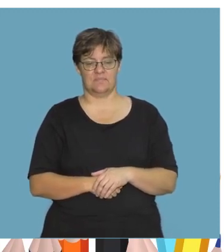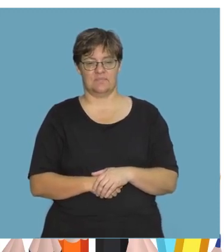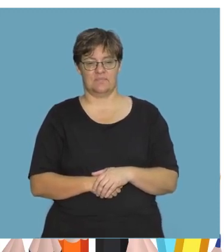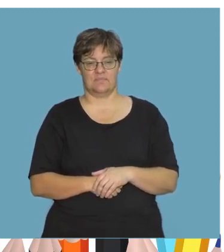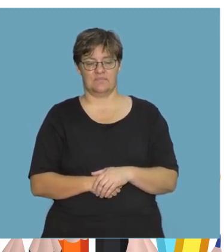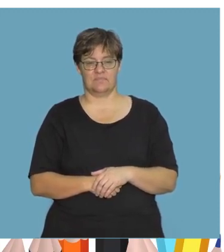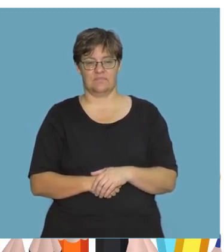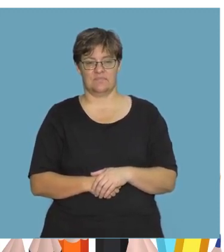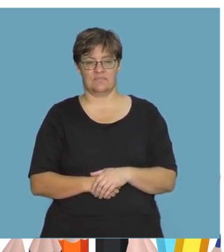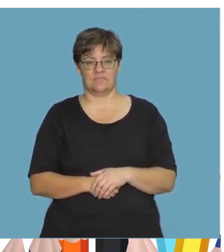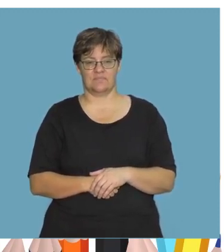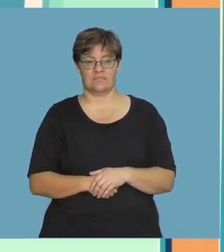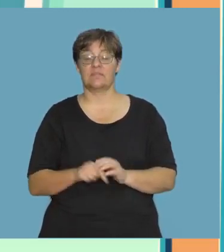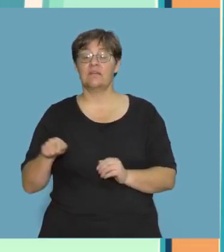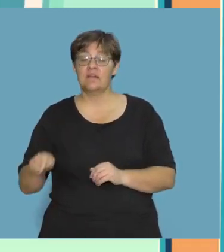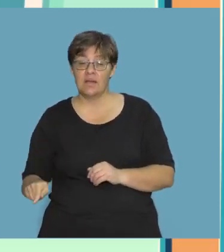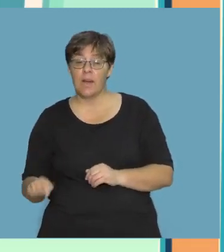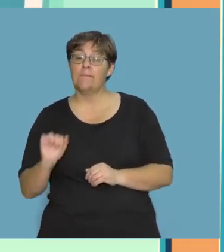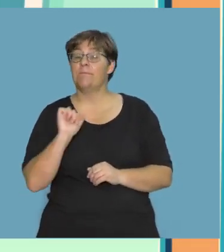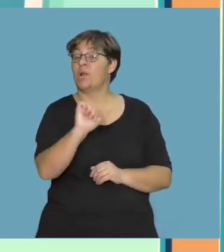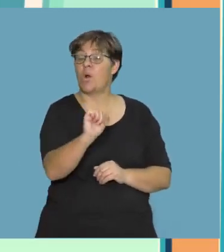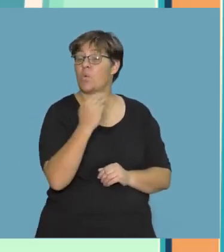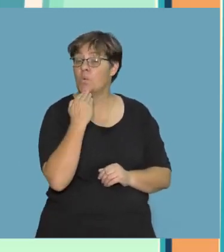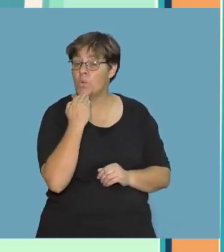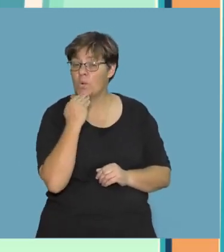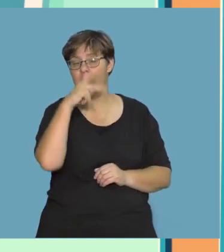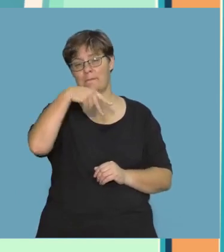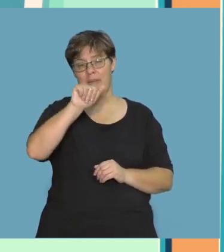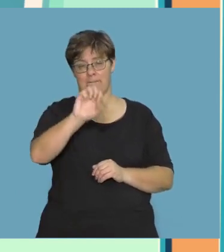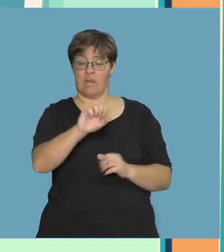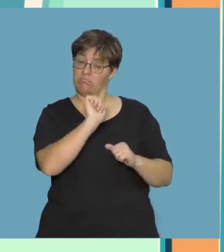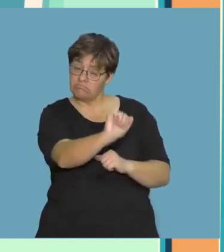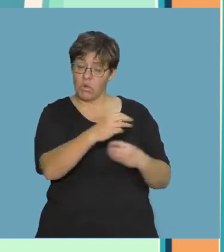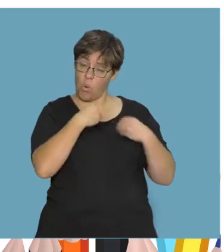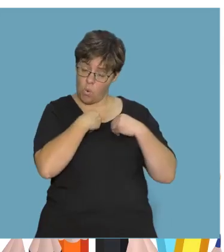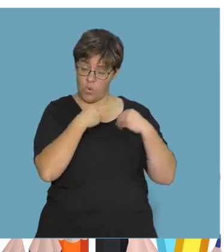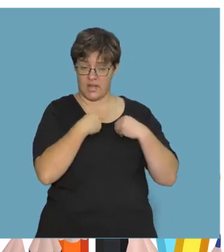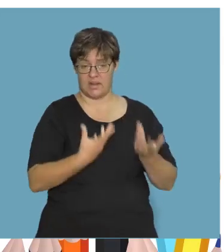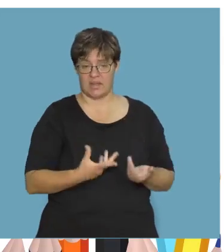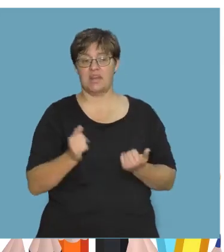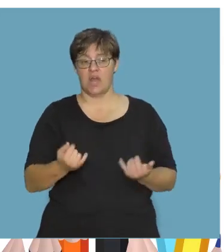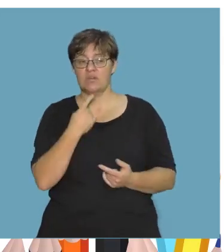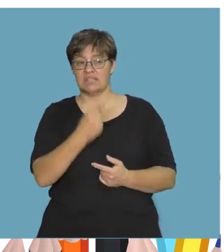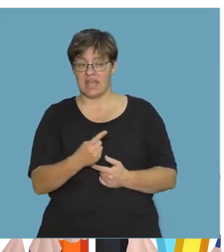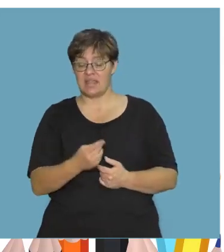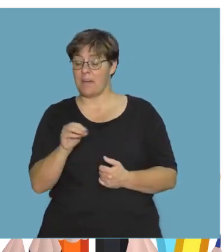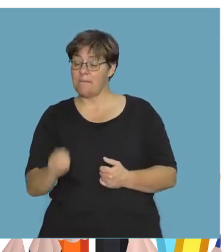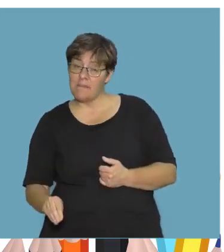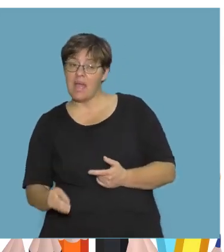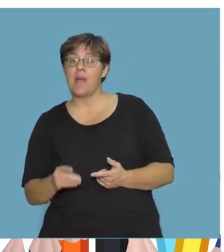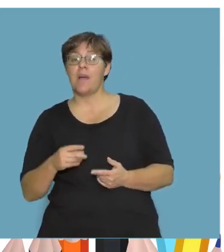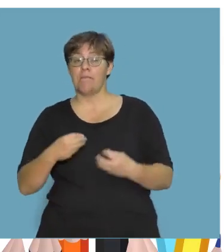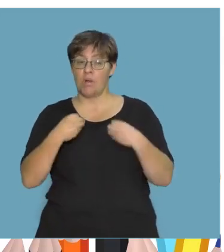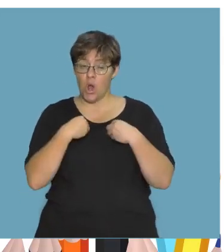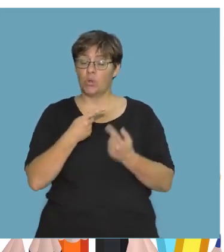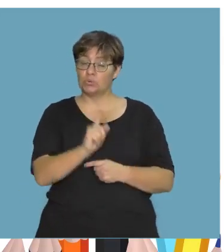The puppy belongs to Pam. She owns it. Now you say. The puppy belongs to Pam.